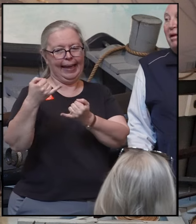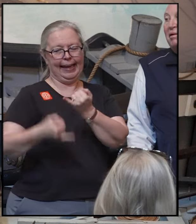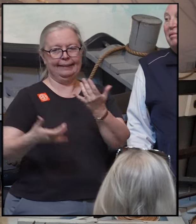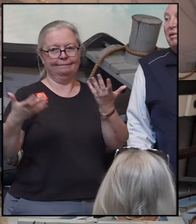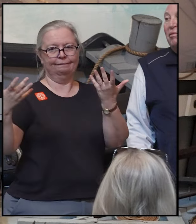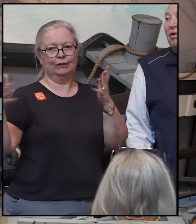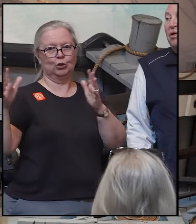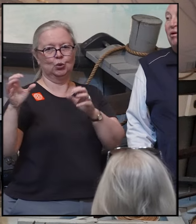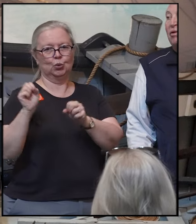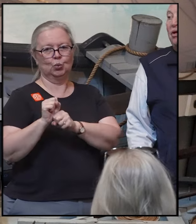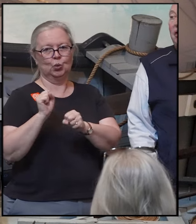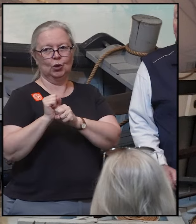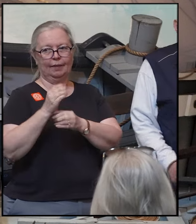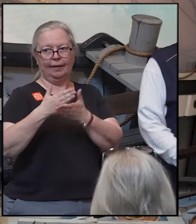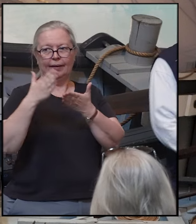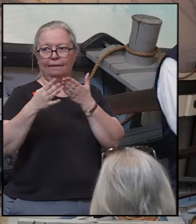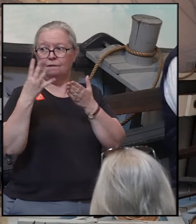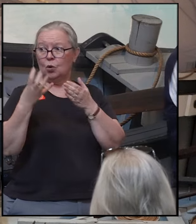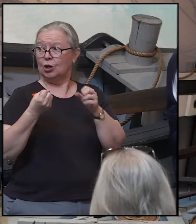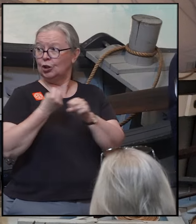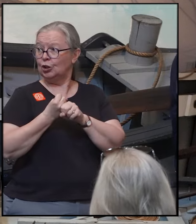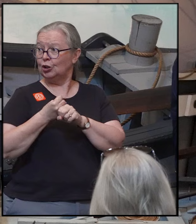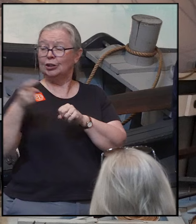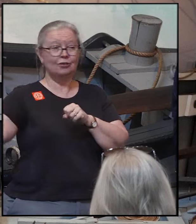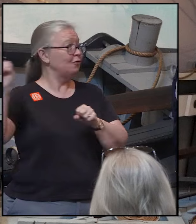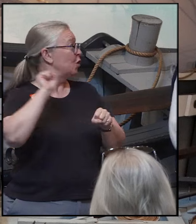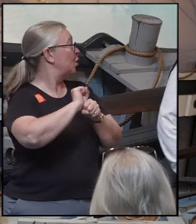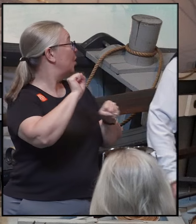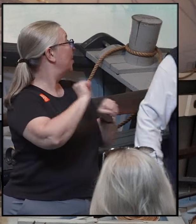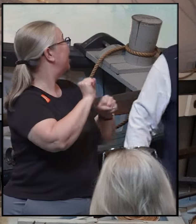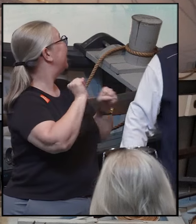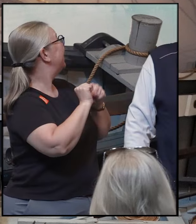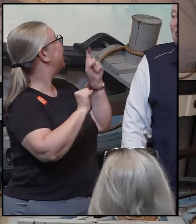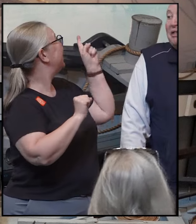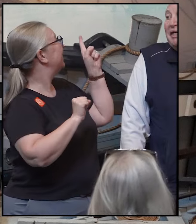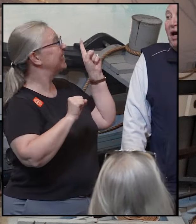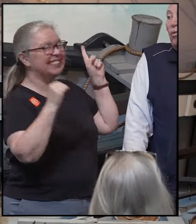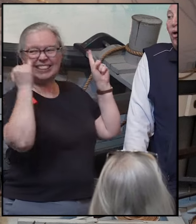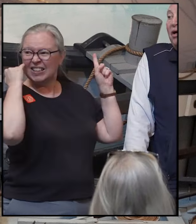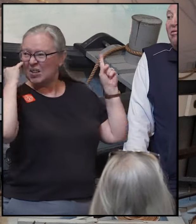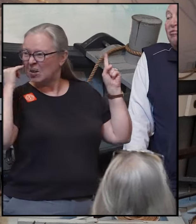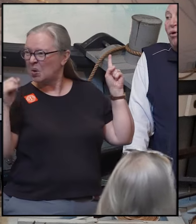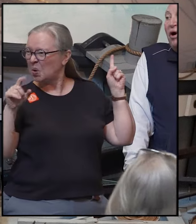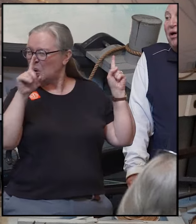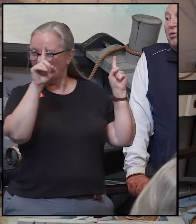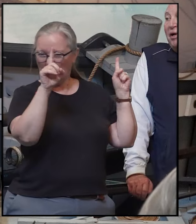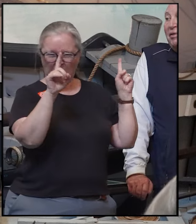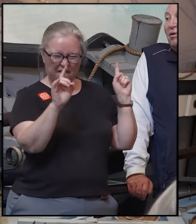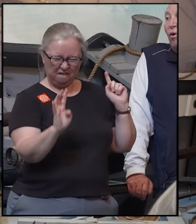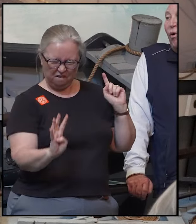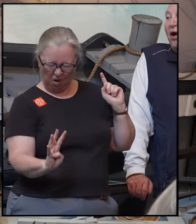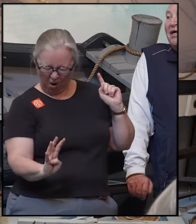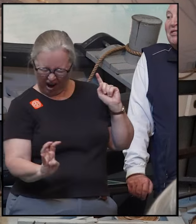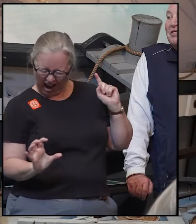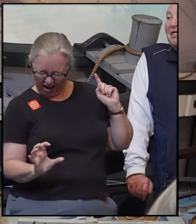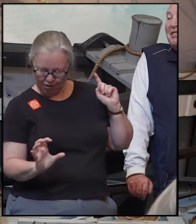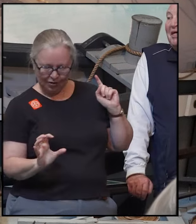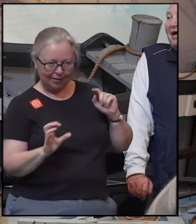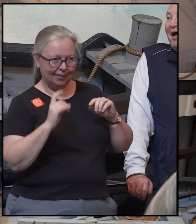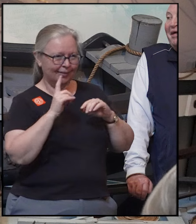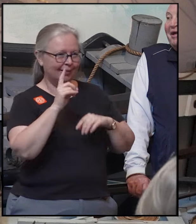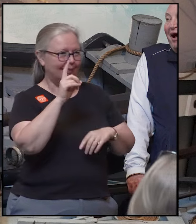for your efforts, you were able to get one four-hundredth or